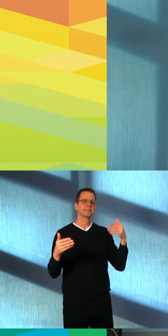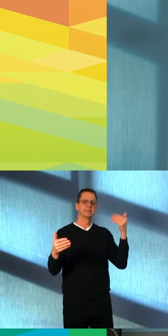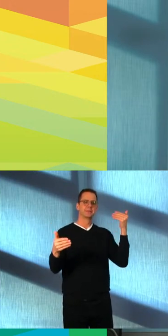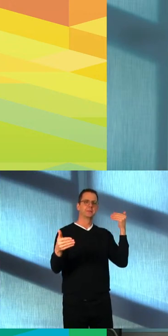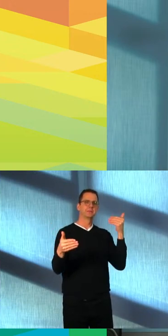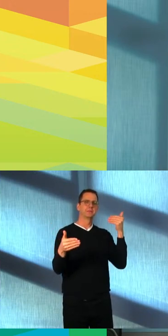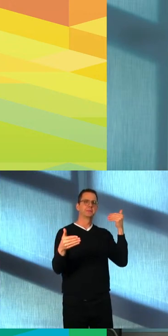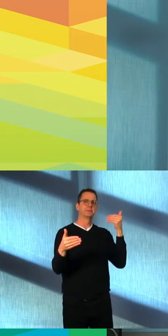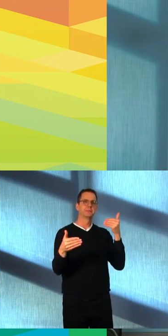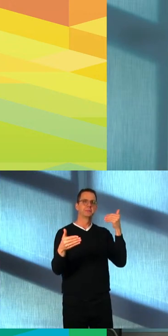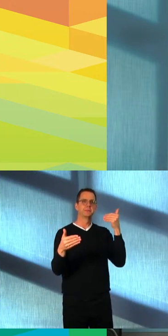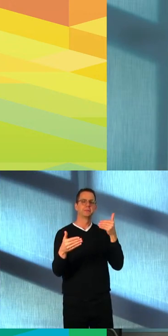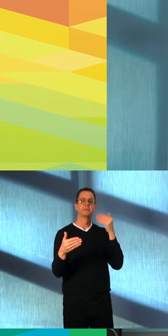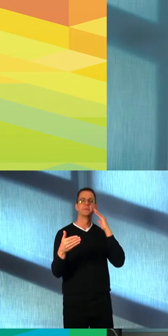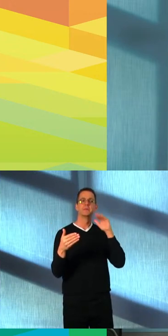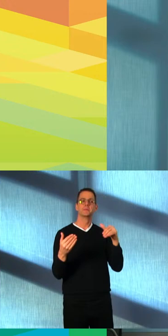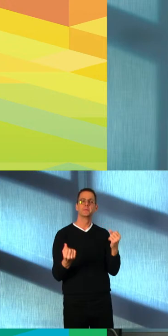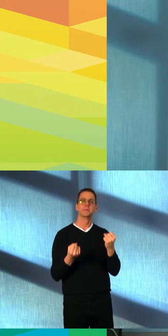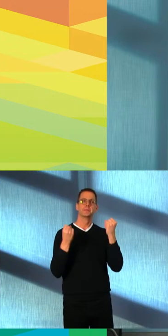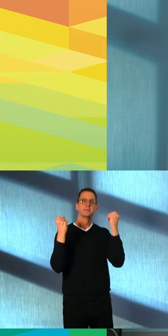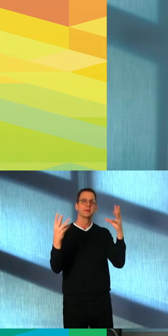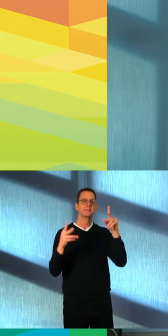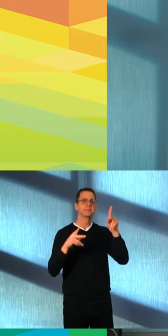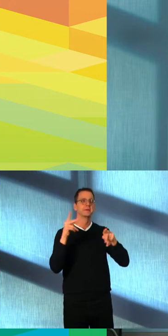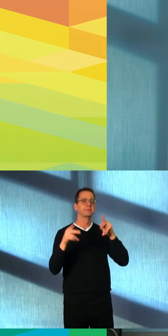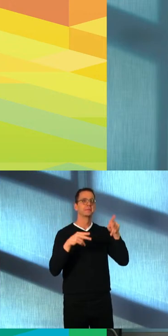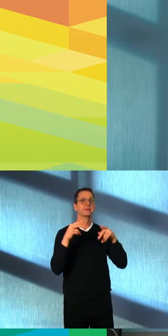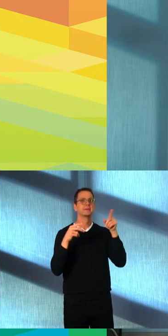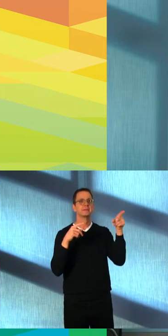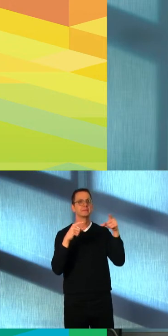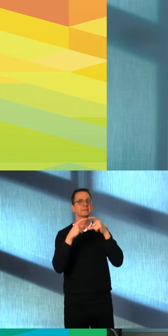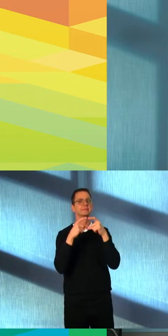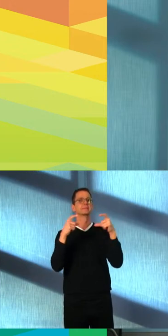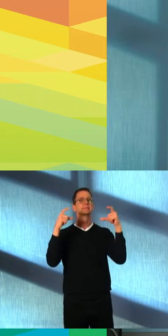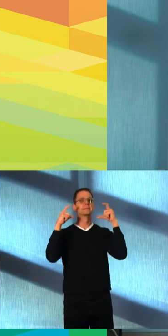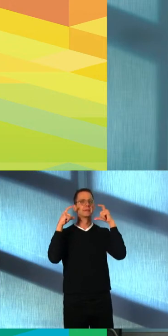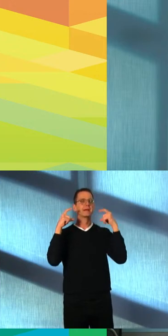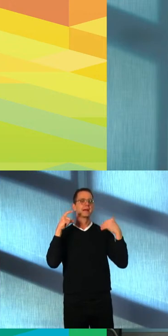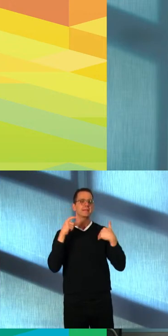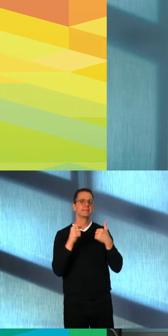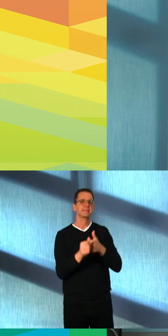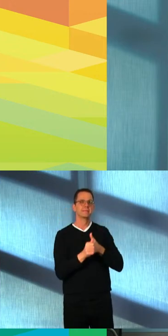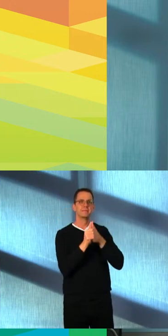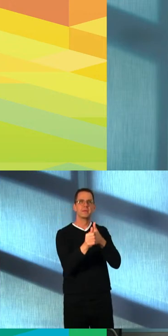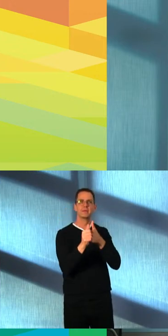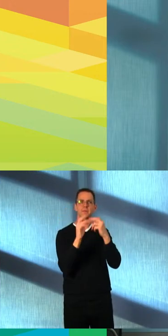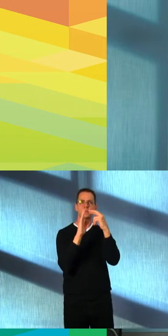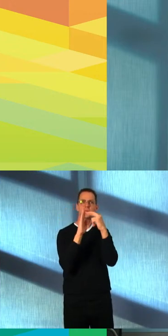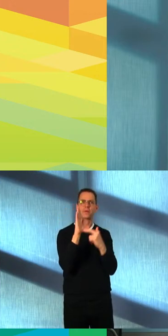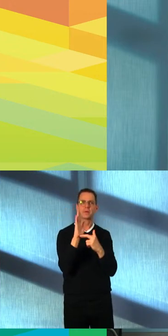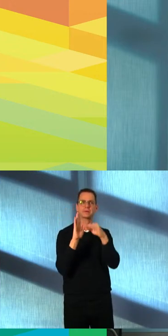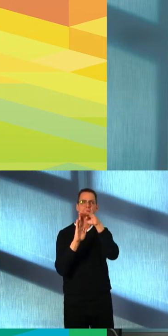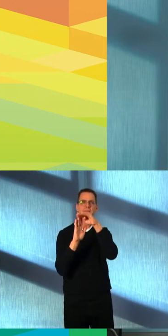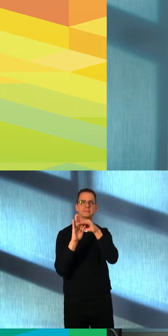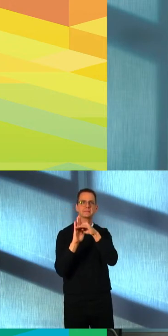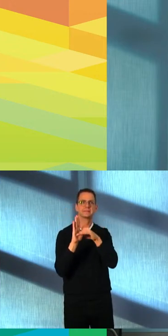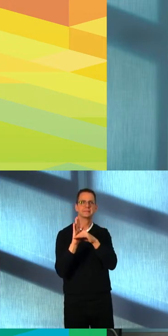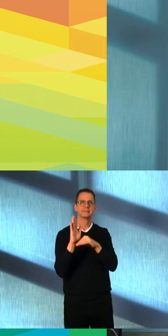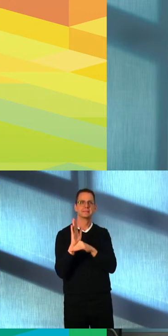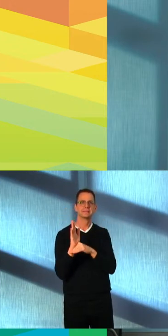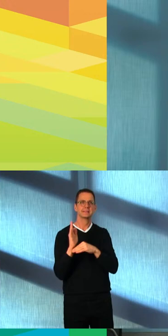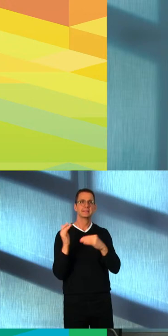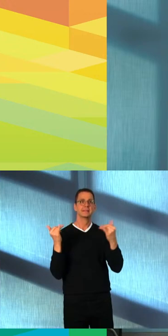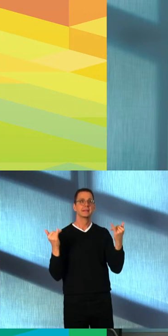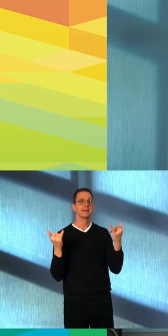and the City's face covering bylaw. With the arrival of spring comes more hospital weather and a feeling of